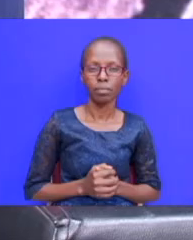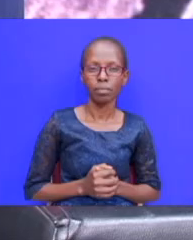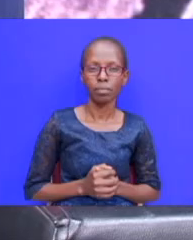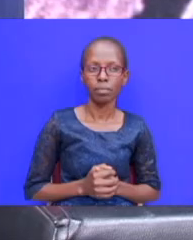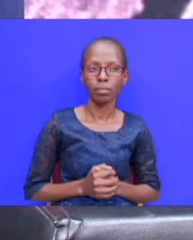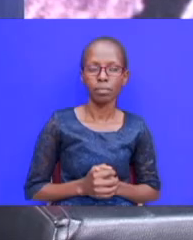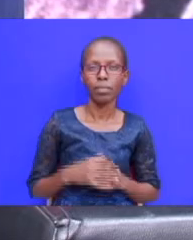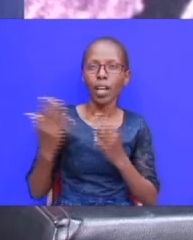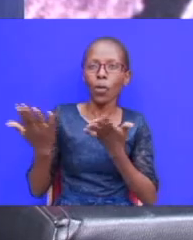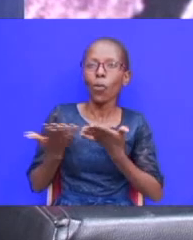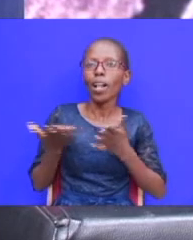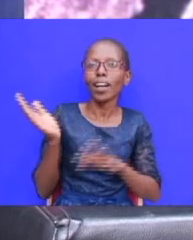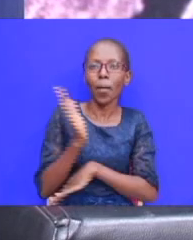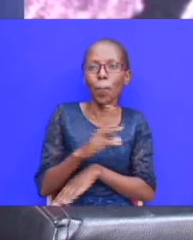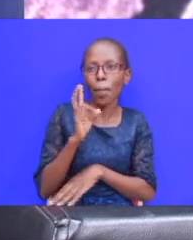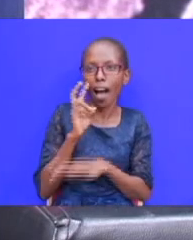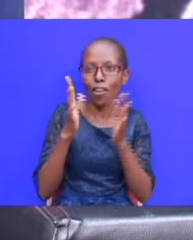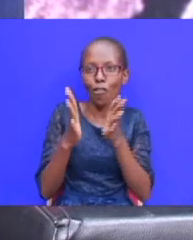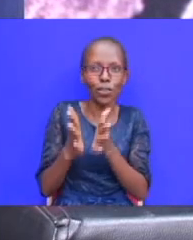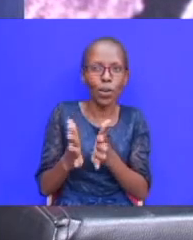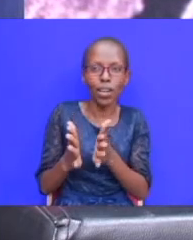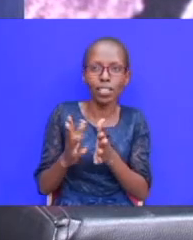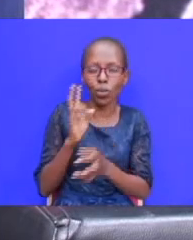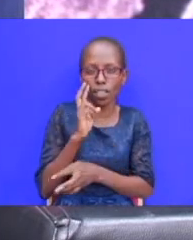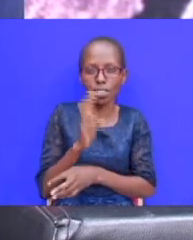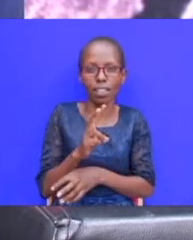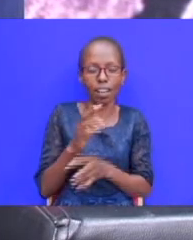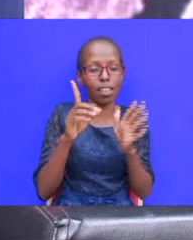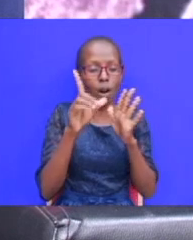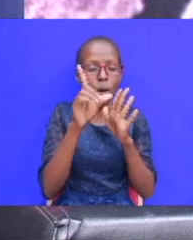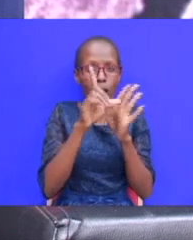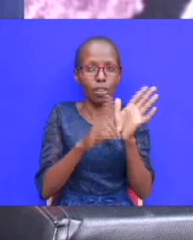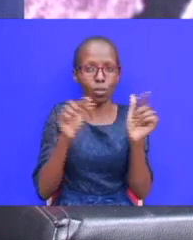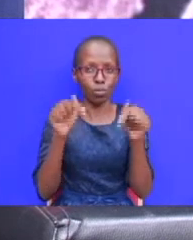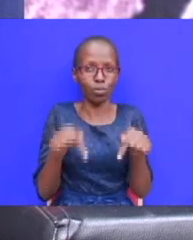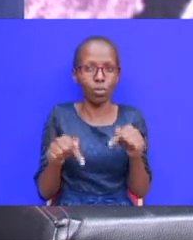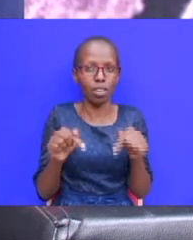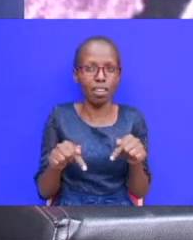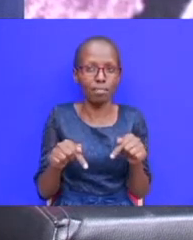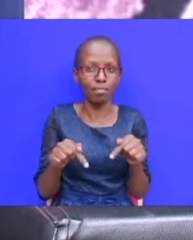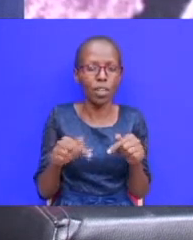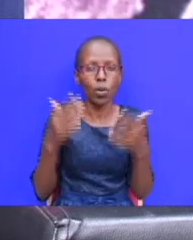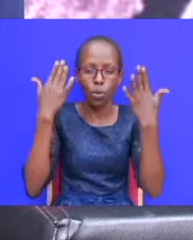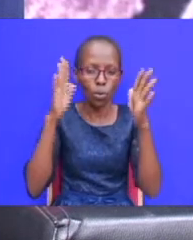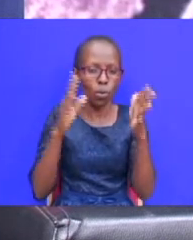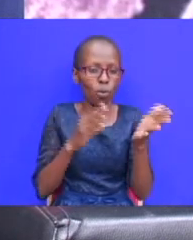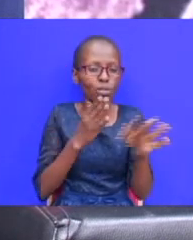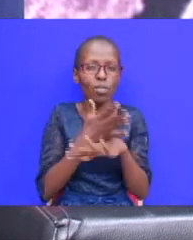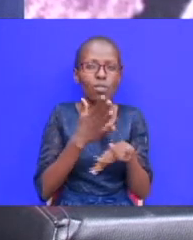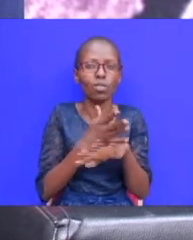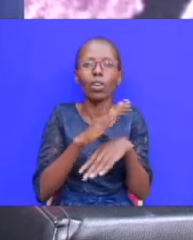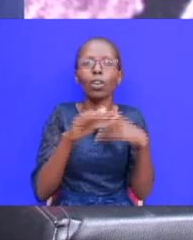after back beloved viewer we are looking at uh our discourse today it is possible that uh we don't know what deception is all about